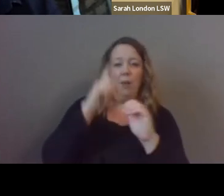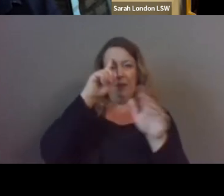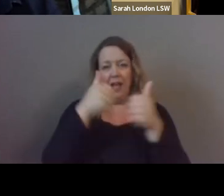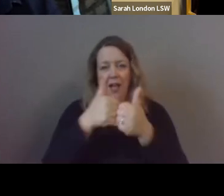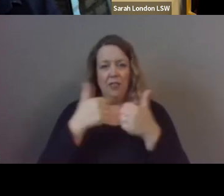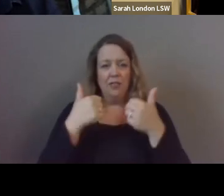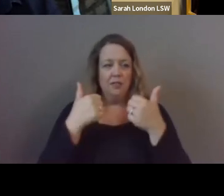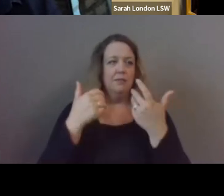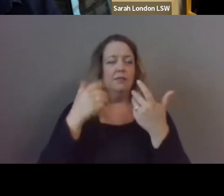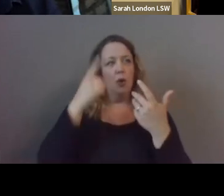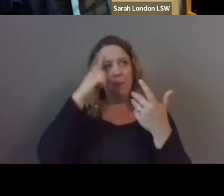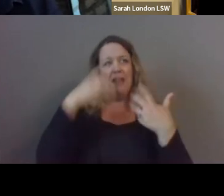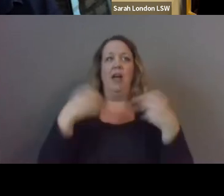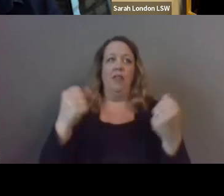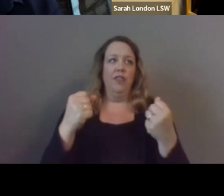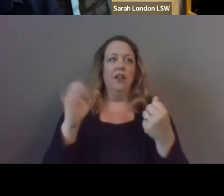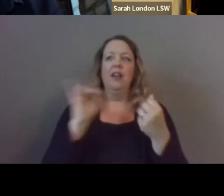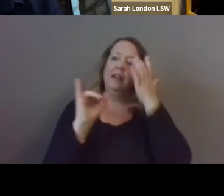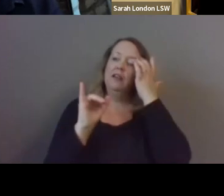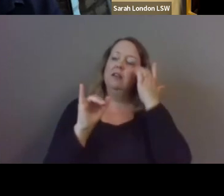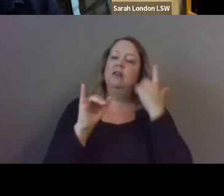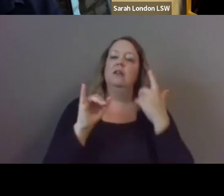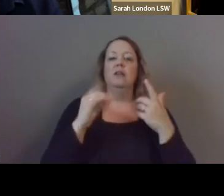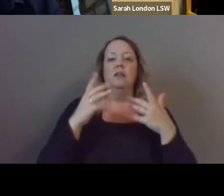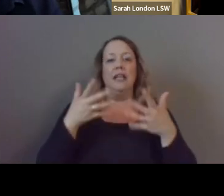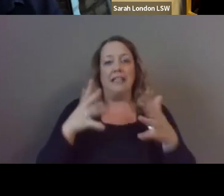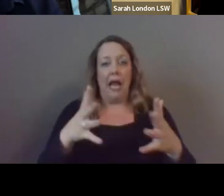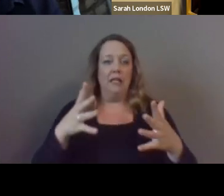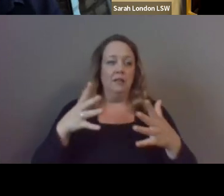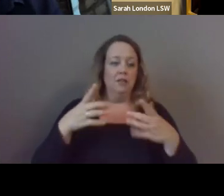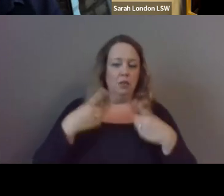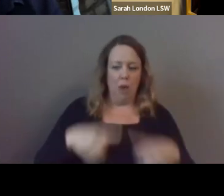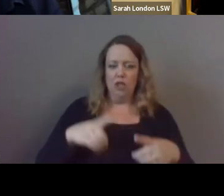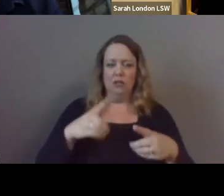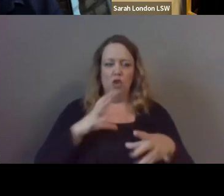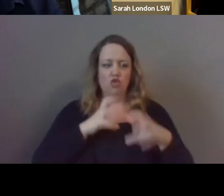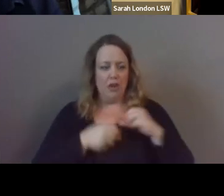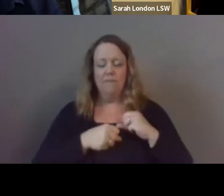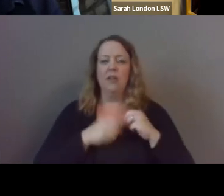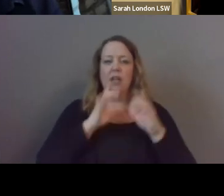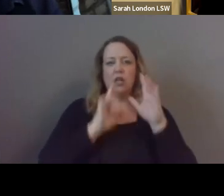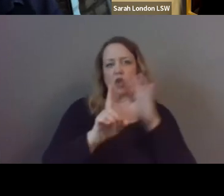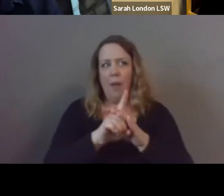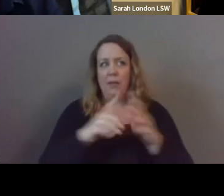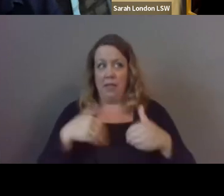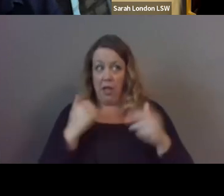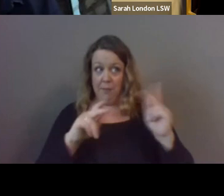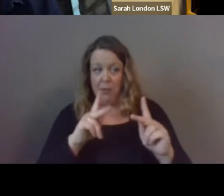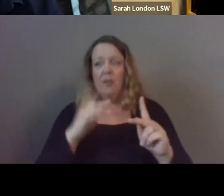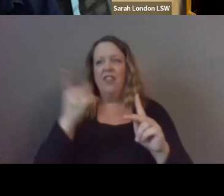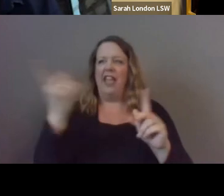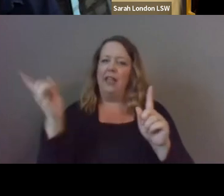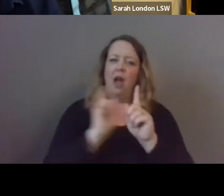depression trauma and even grief could manifest in the young people that we work with so that they can come alongside the youth